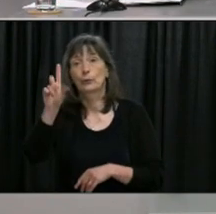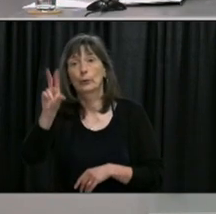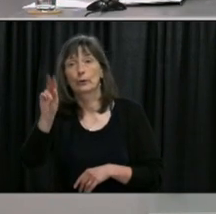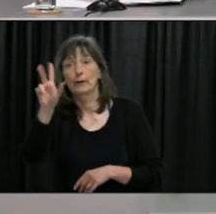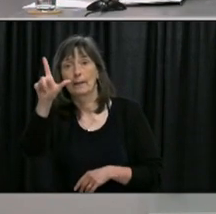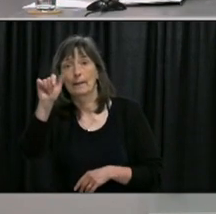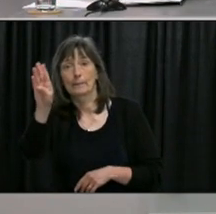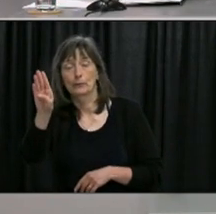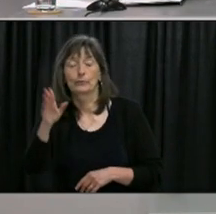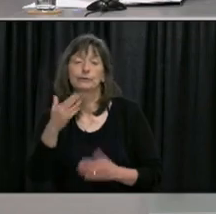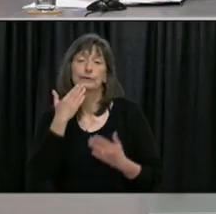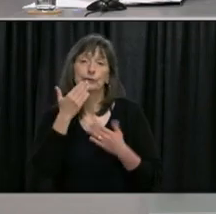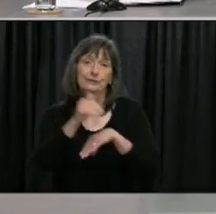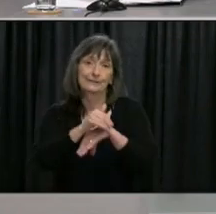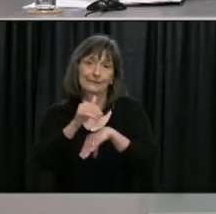have a great evening everyone the for the tonight at.m. you.